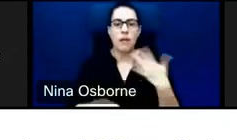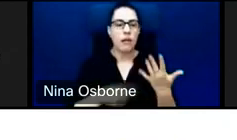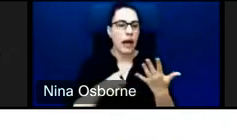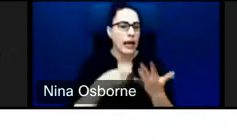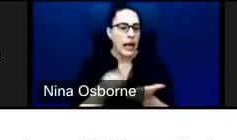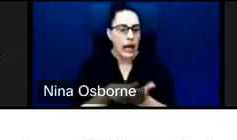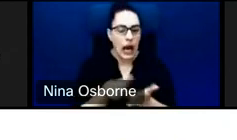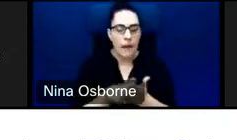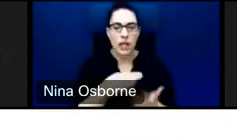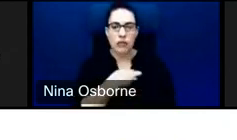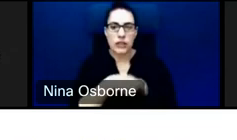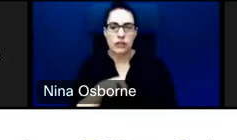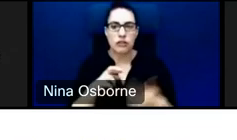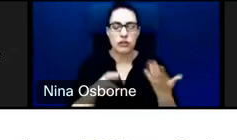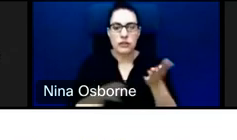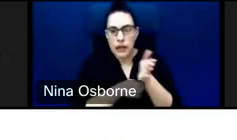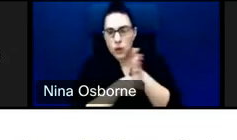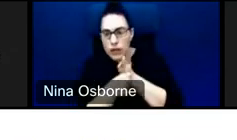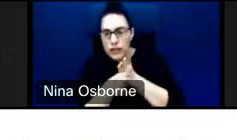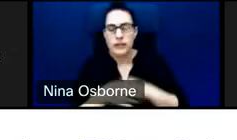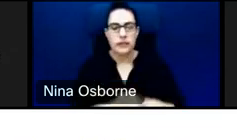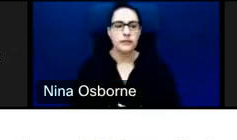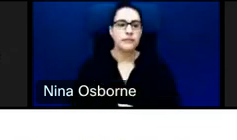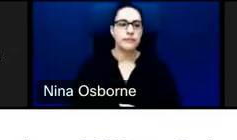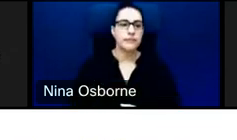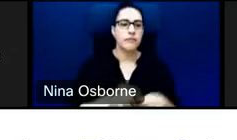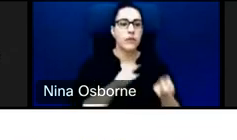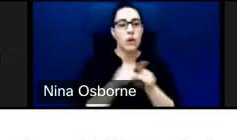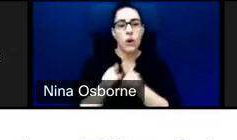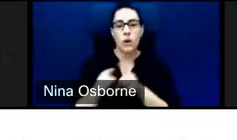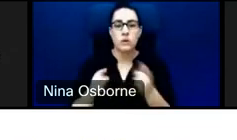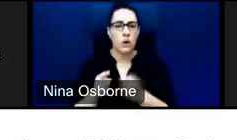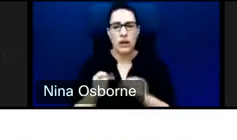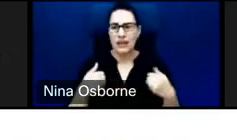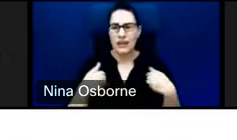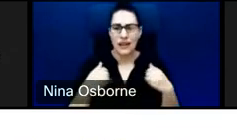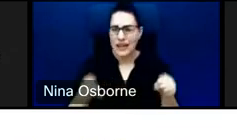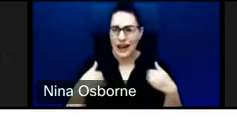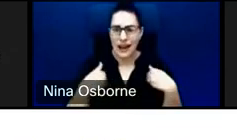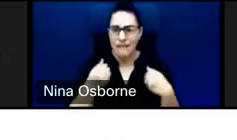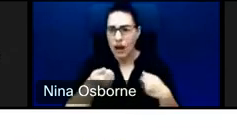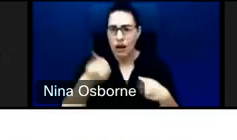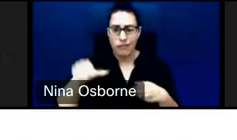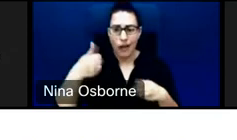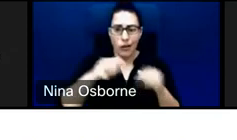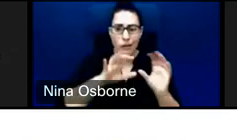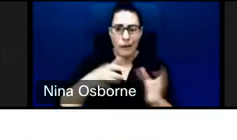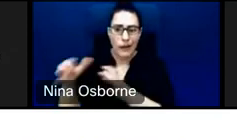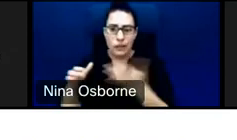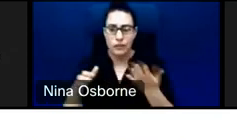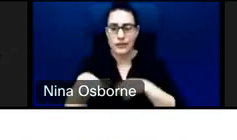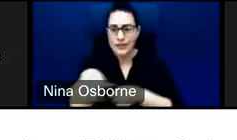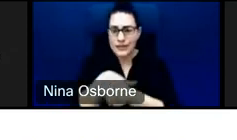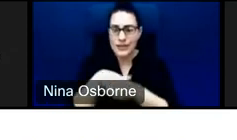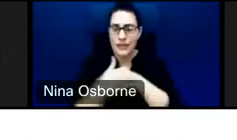That's just by example. There could be other populations within the context of the country that isn't listed, but